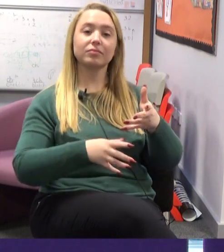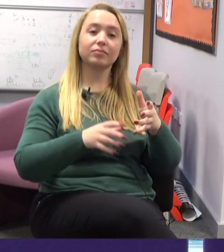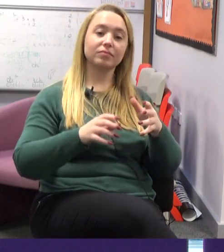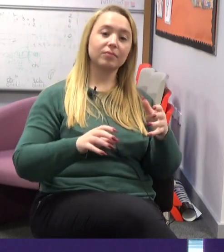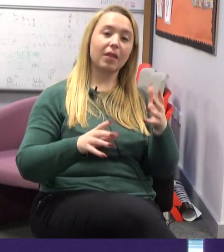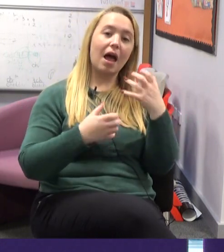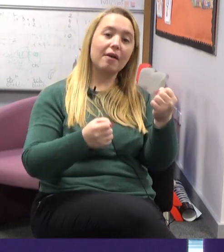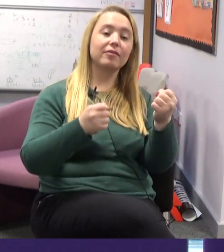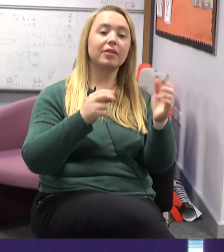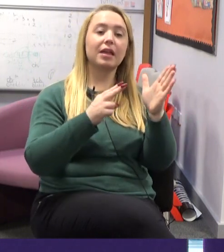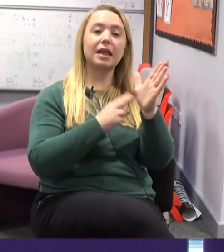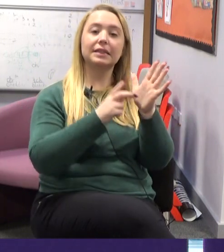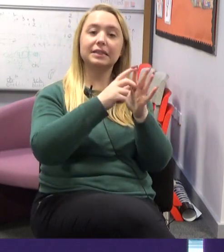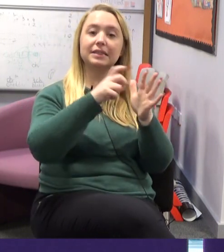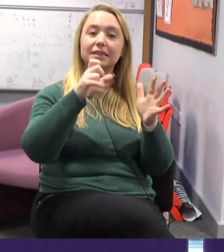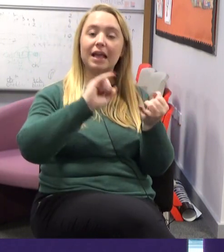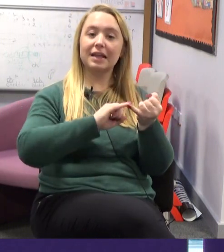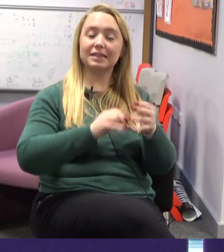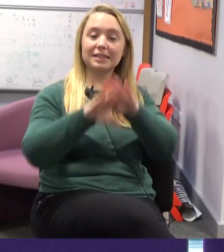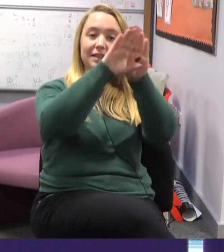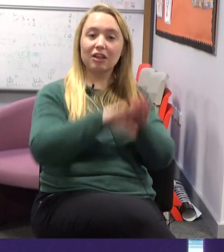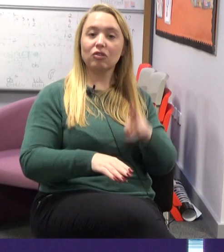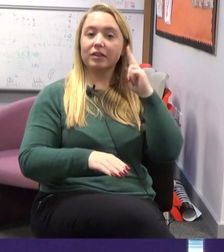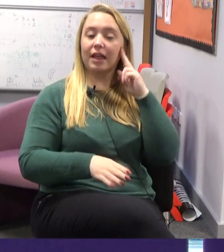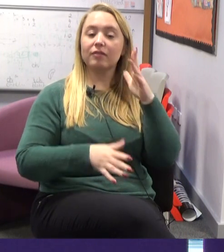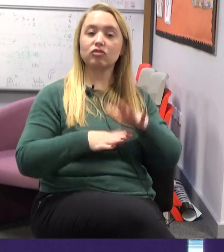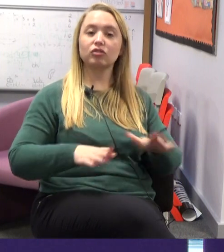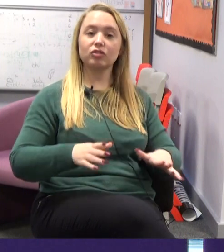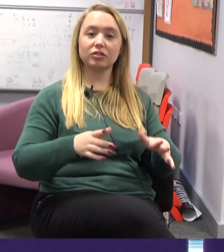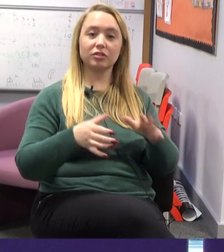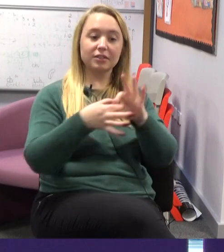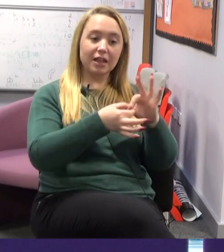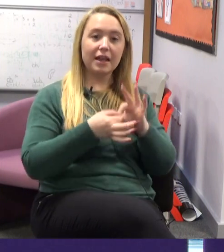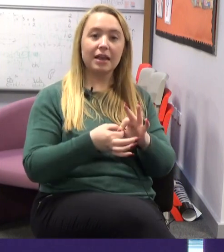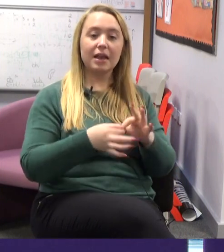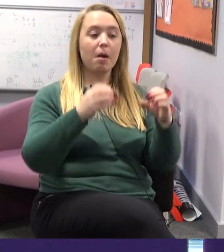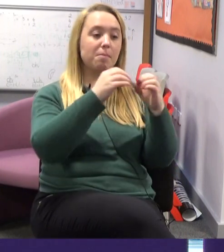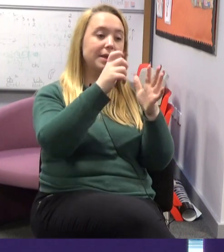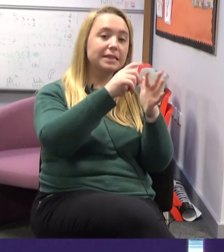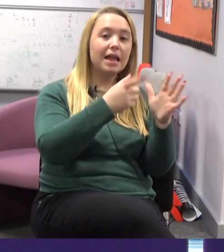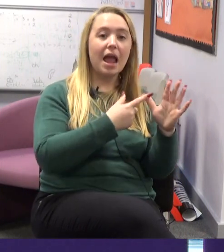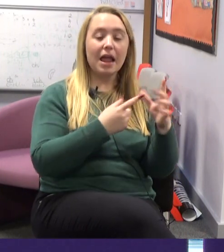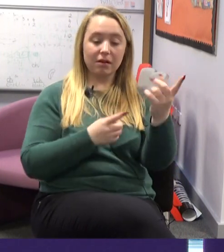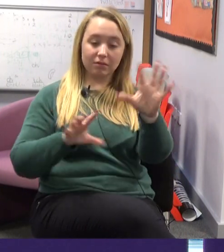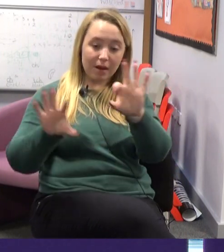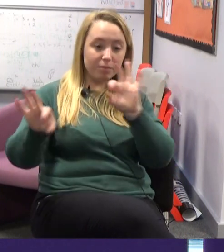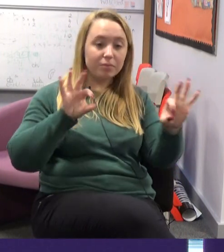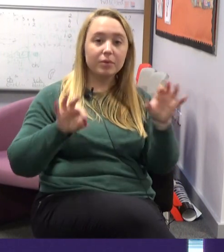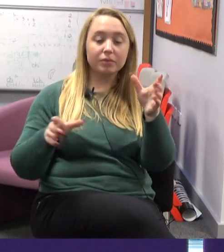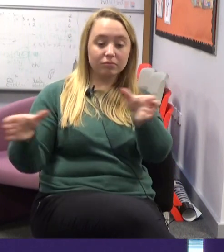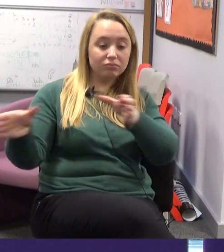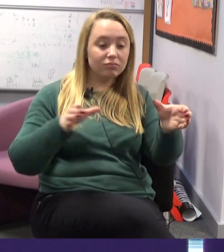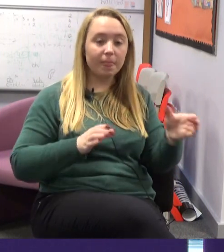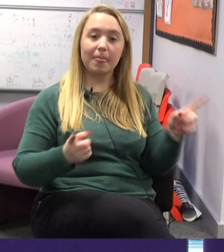We'll invite in other deaf organisations like National Deaf Children's Society, the BDA and